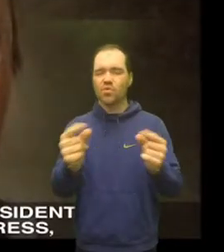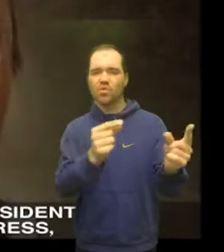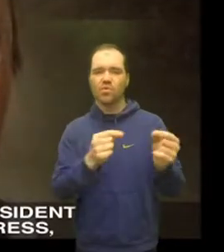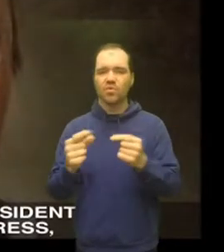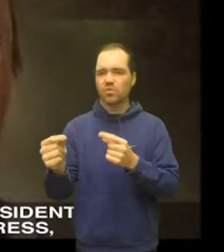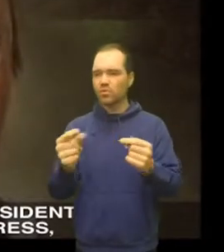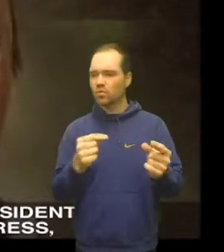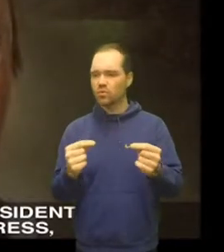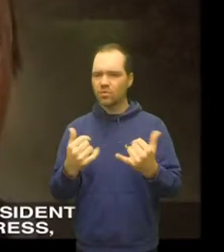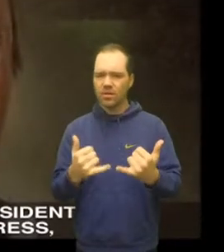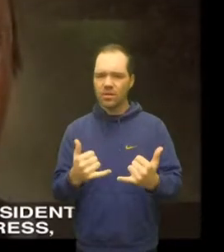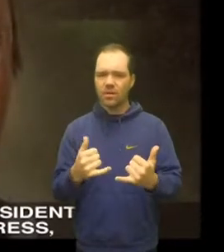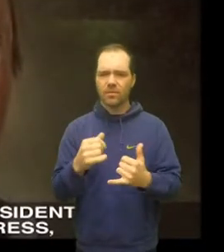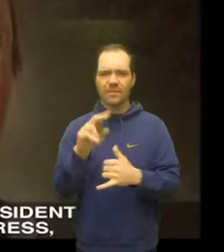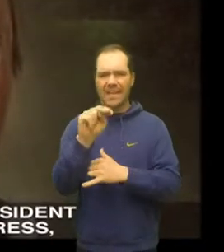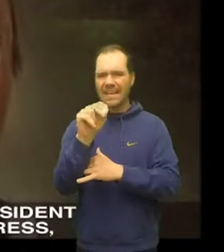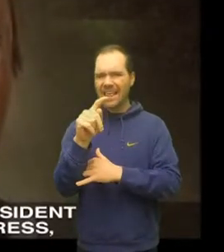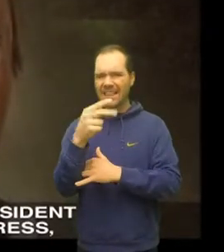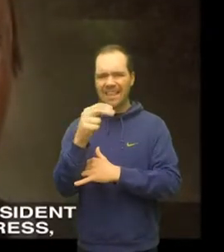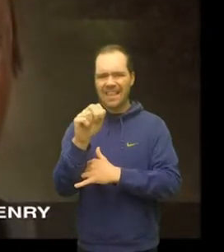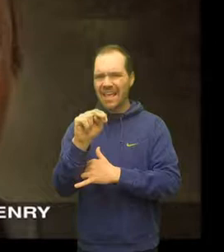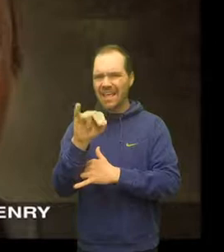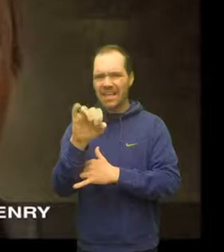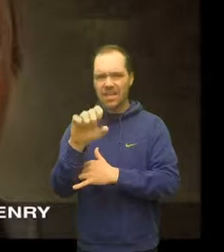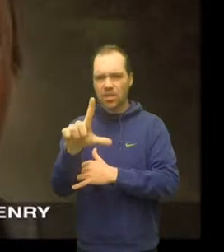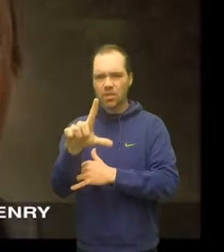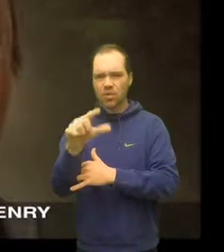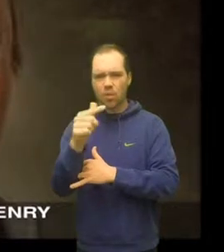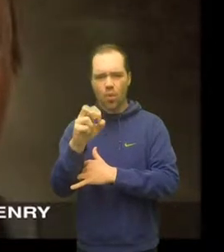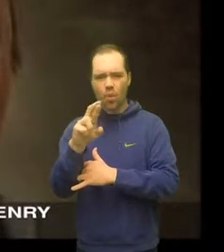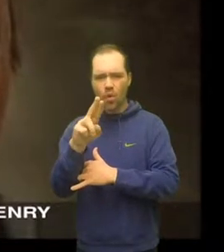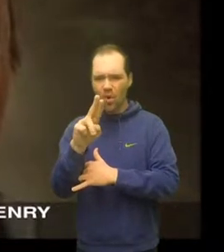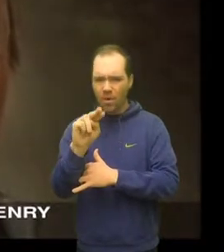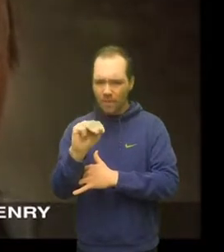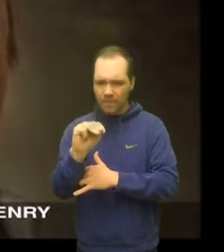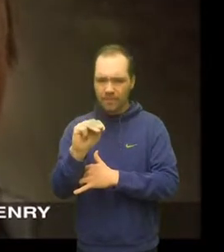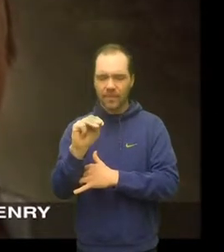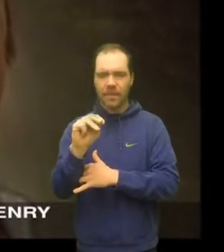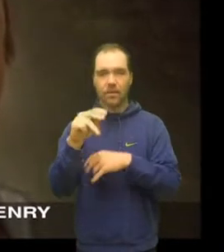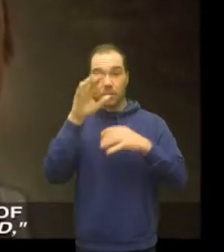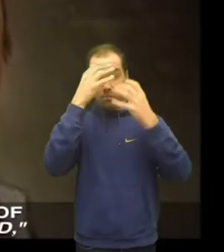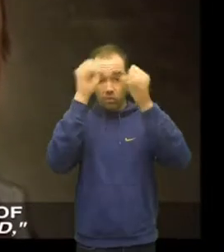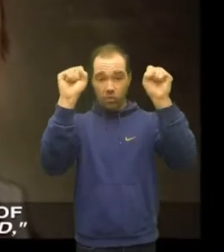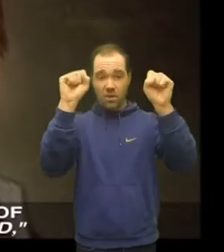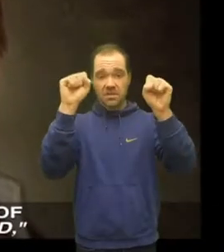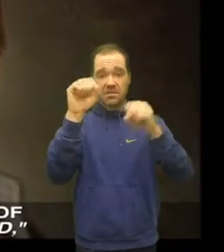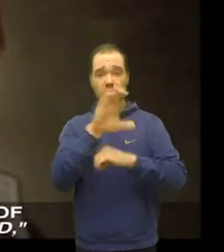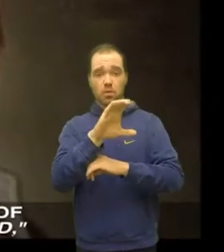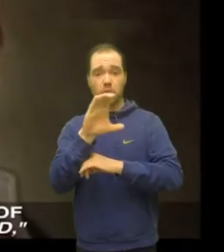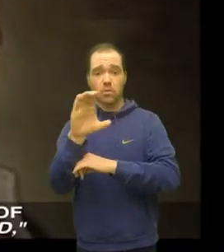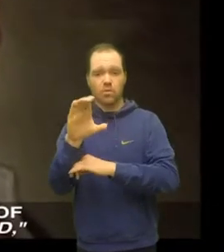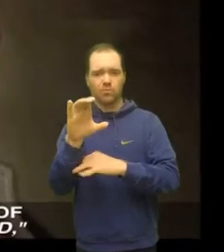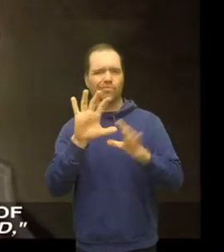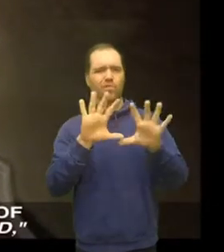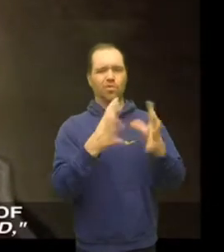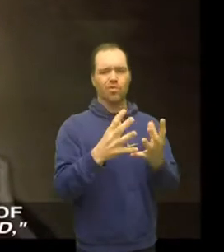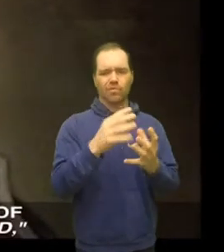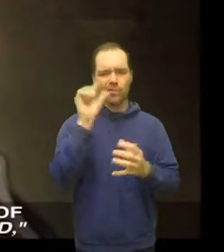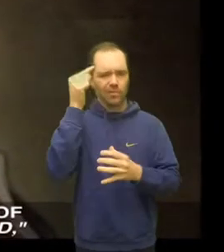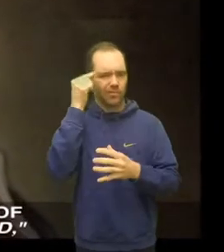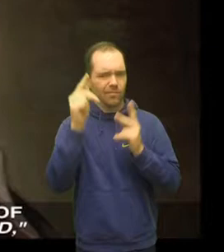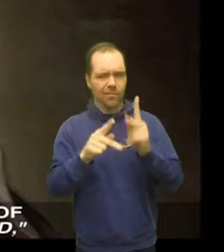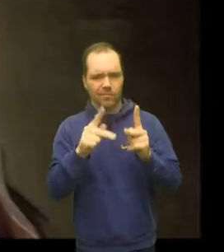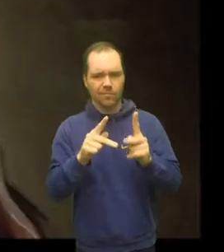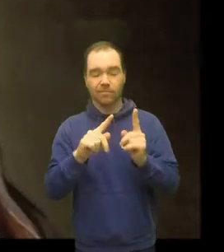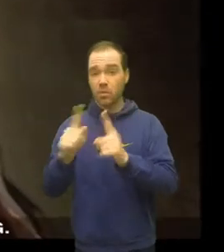that Nathaniel Gorham president of the Continental Congress has approached Prince Henry of Prussia our free institutions